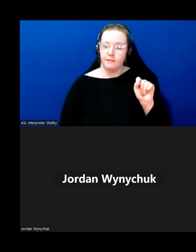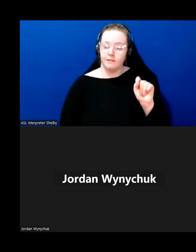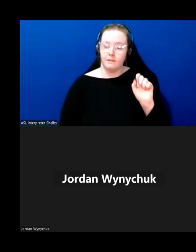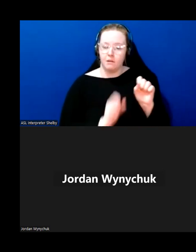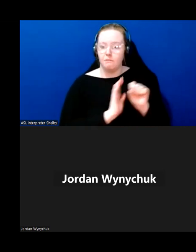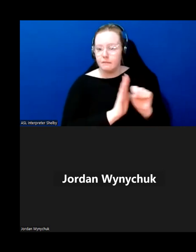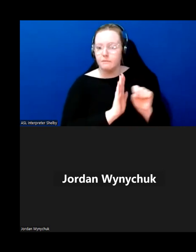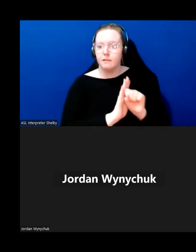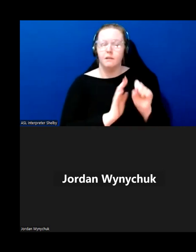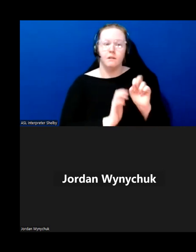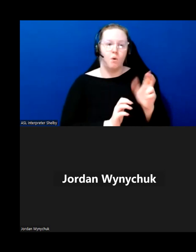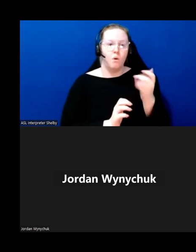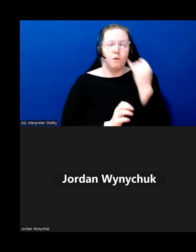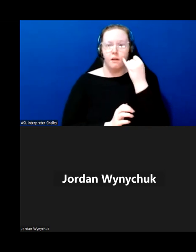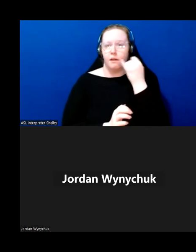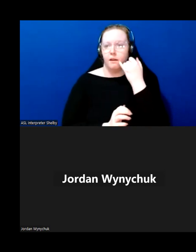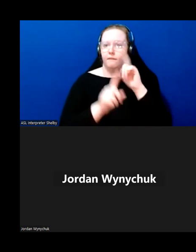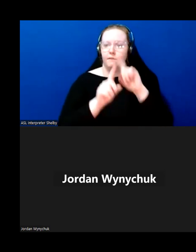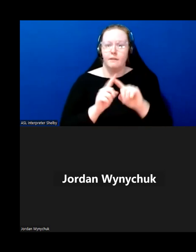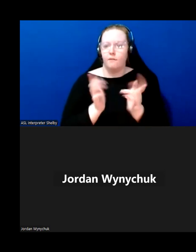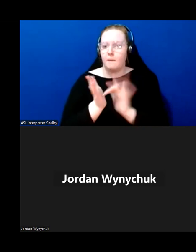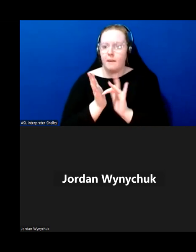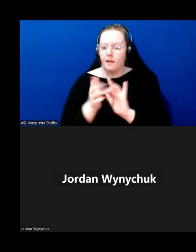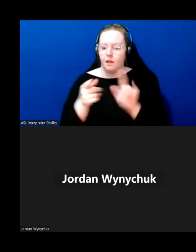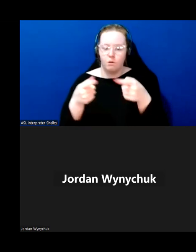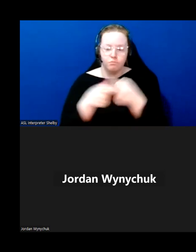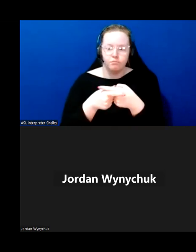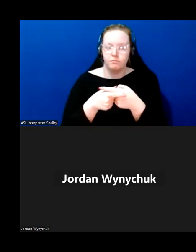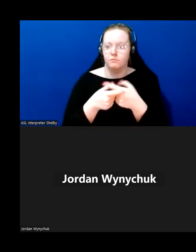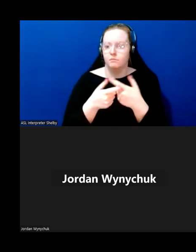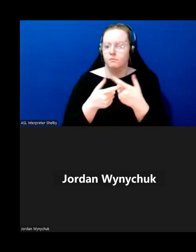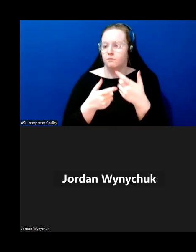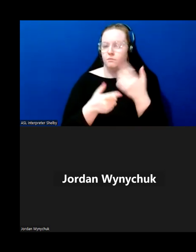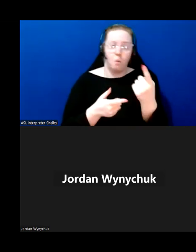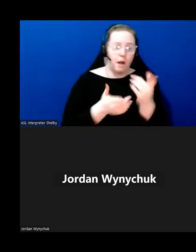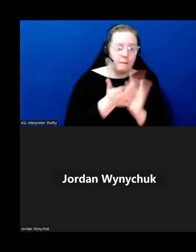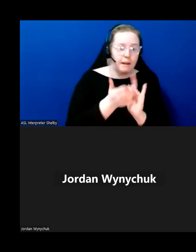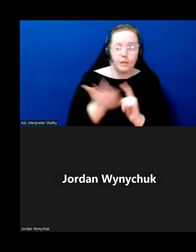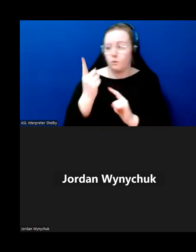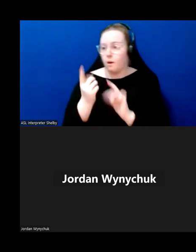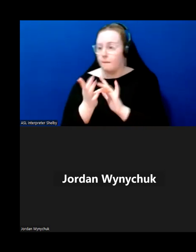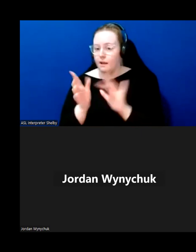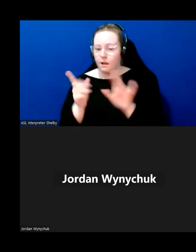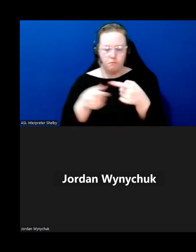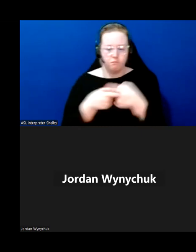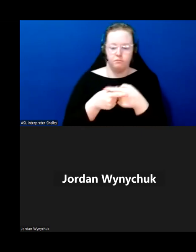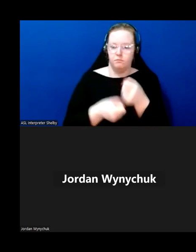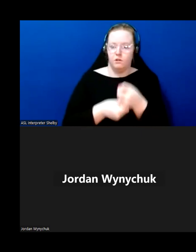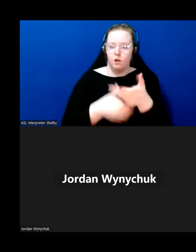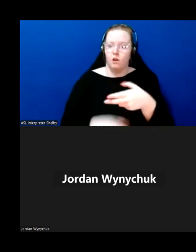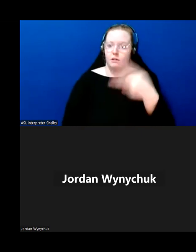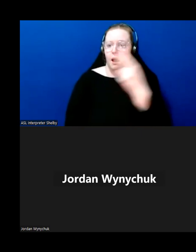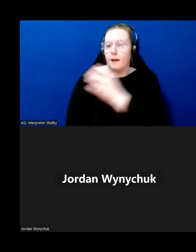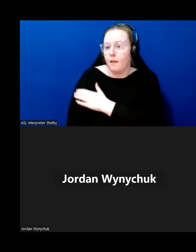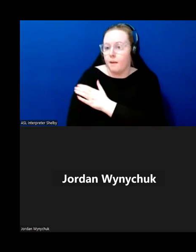complicated uh drug regime some of these drugs uh interact with one another and might cause uh hypotension hyper